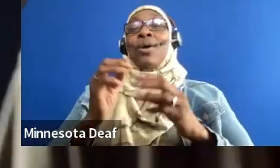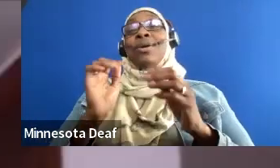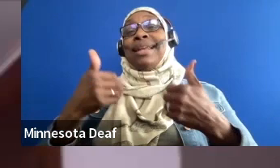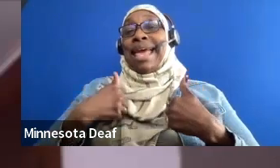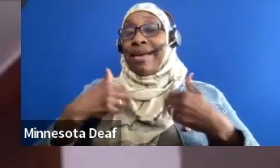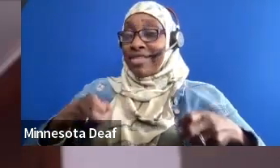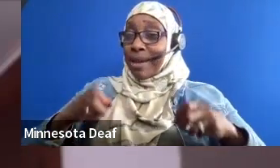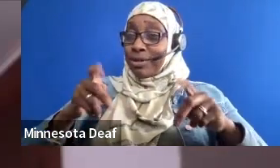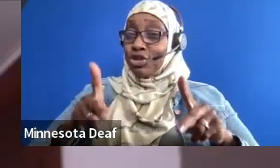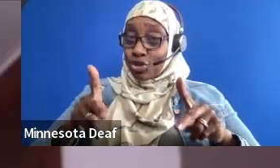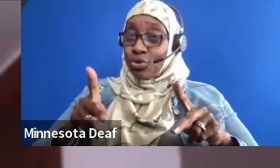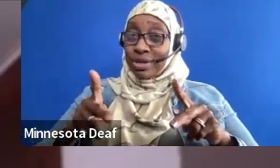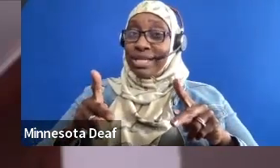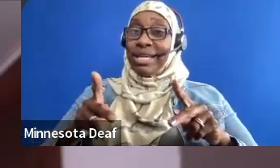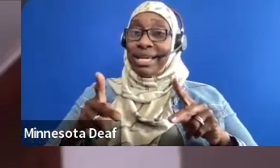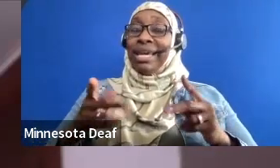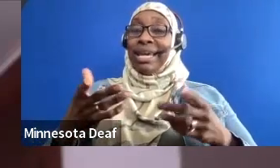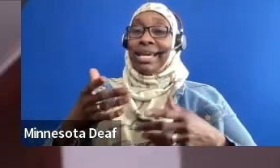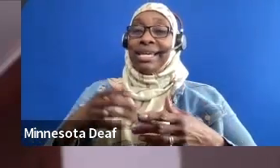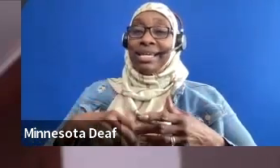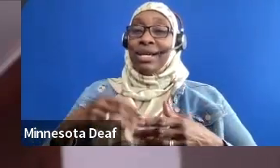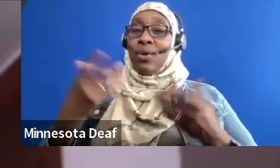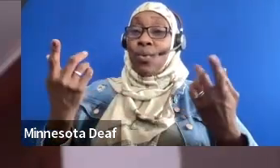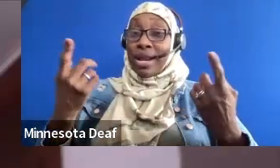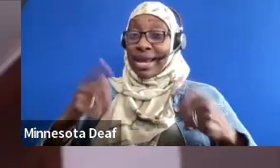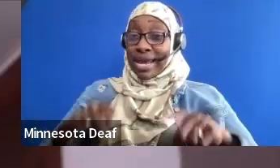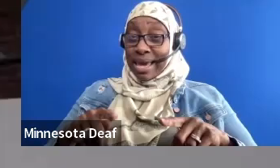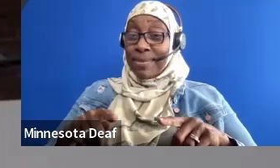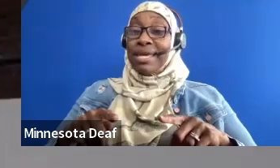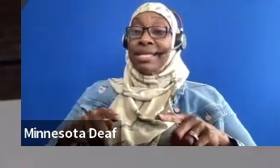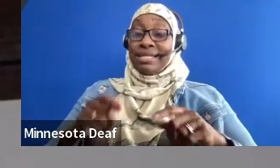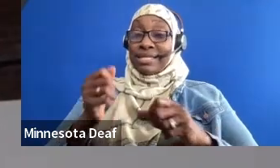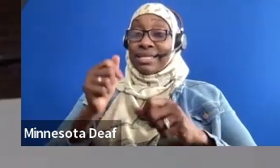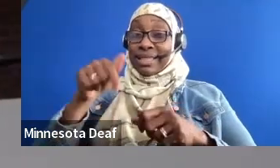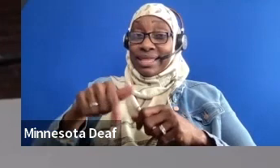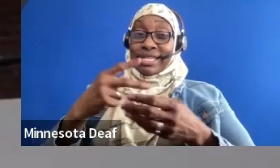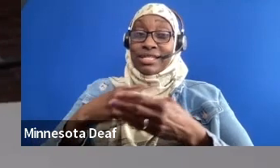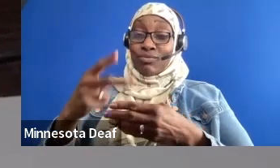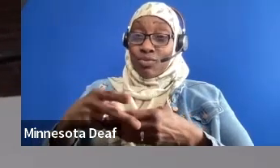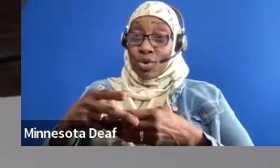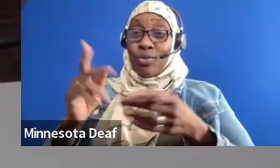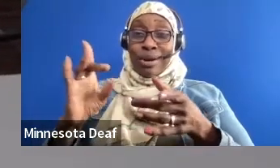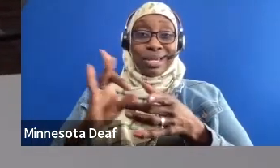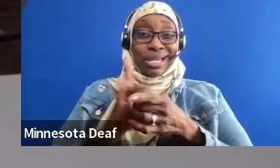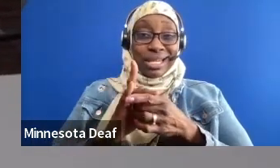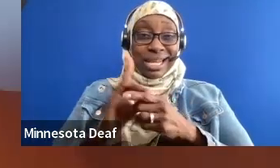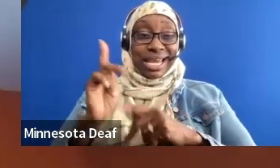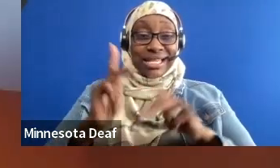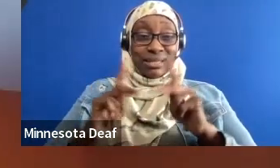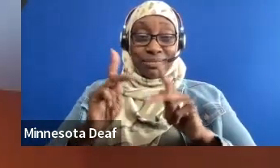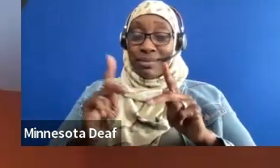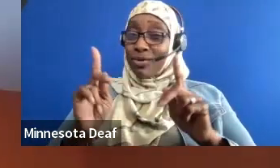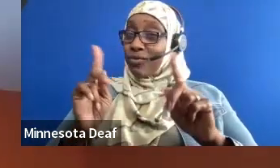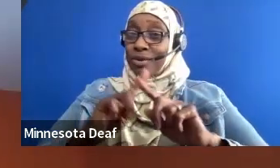ATT unique is the whole thing is created by them. It's to see a group of people with